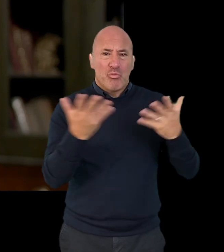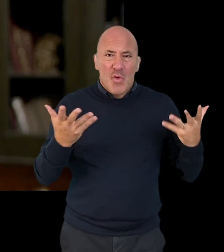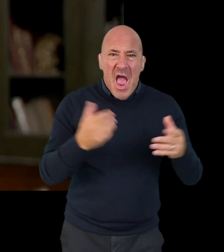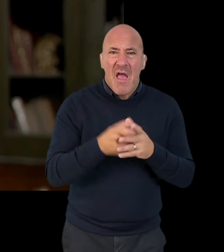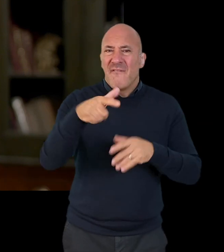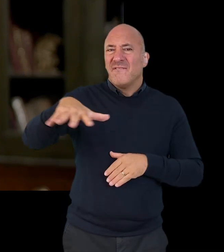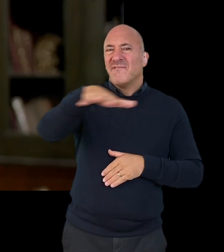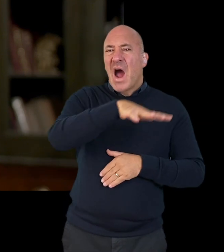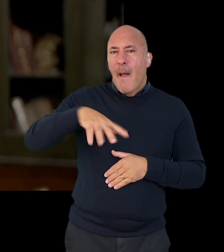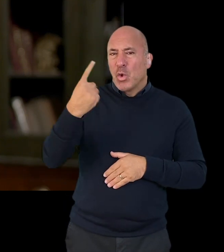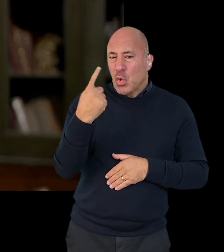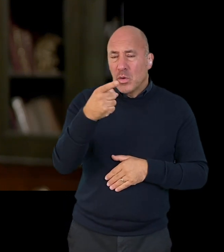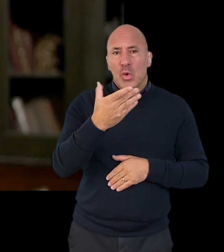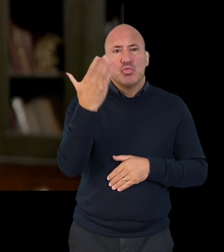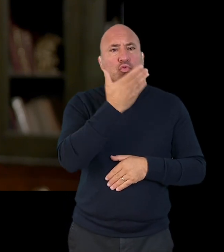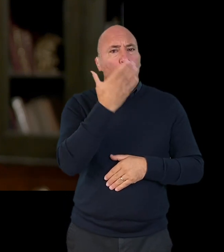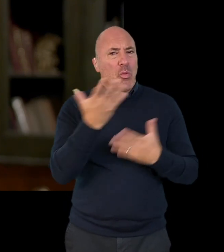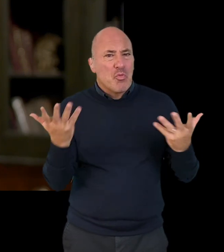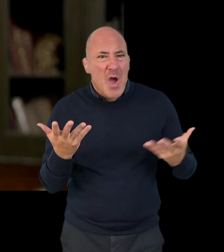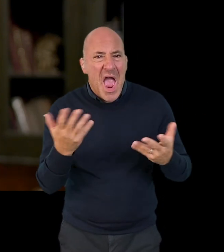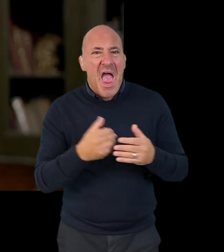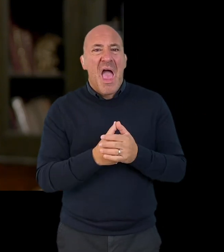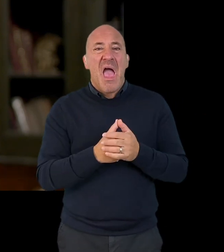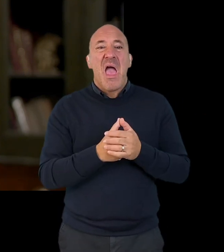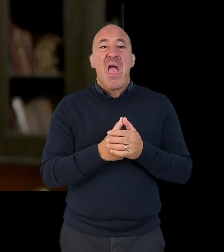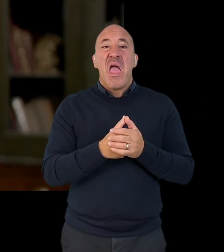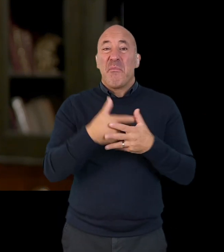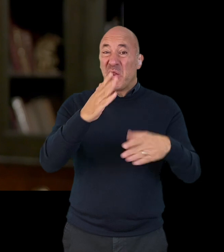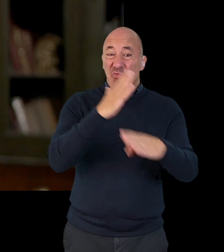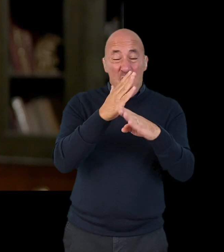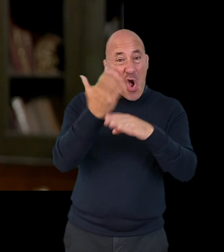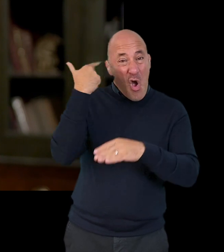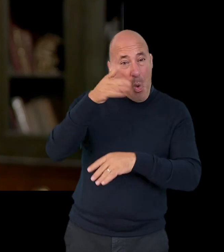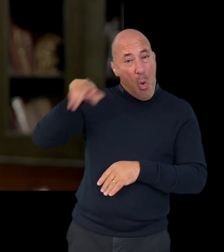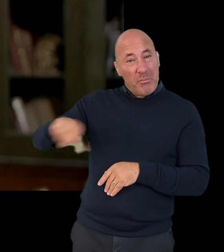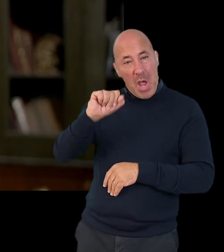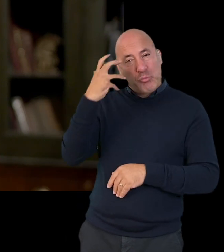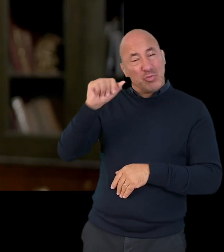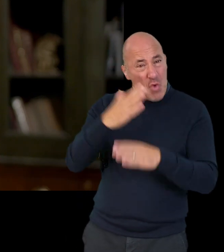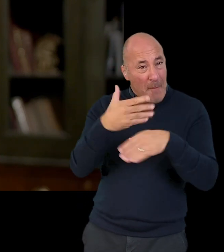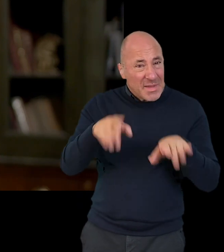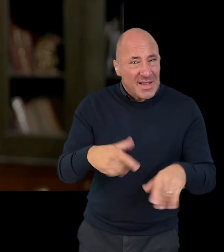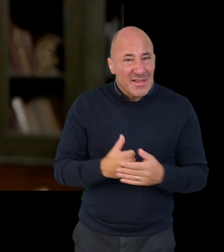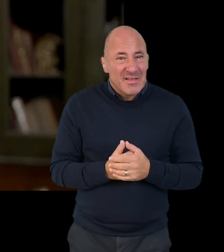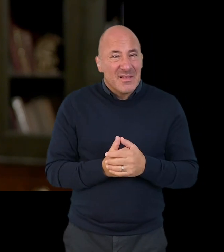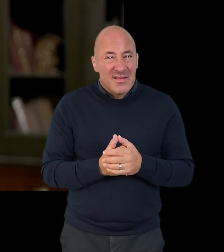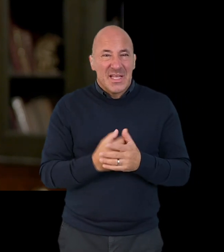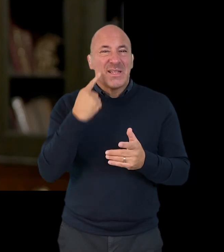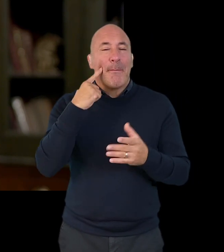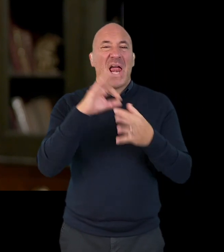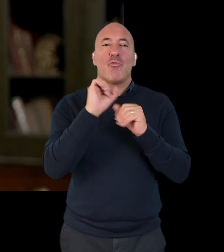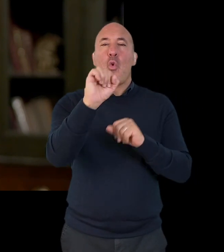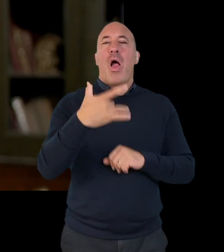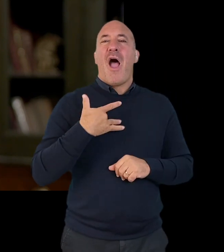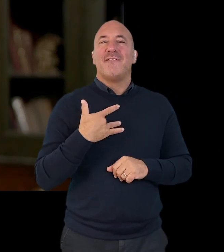are, where you were born, who your family is, where you went to school, whether you worked when you were in your own country. The nice